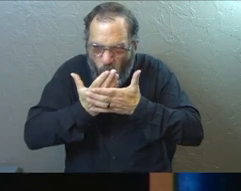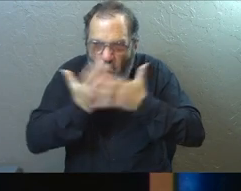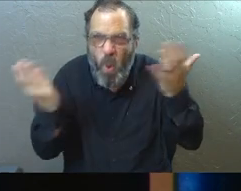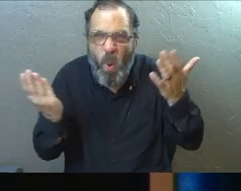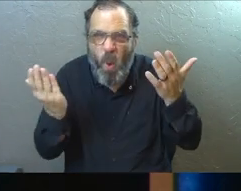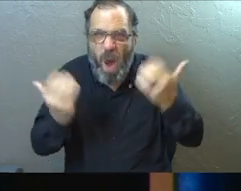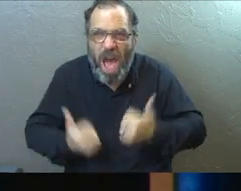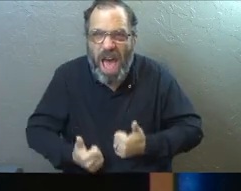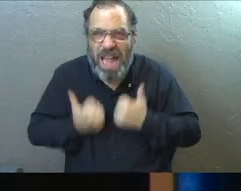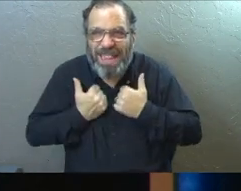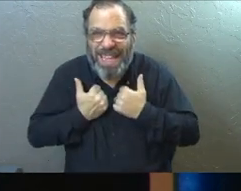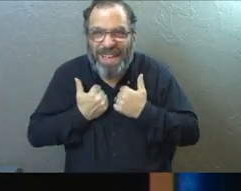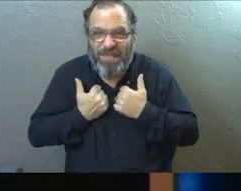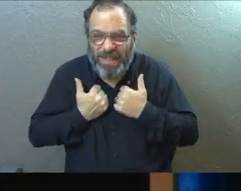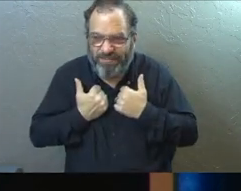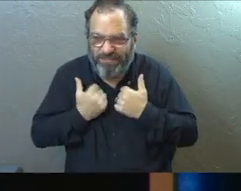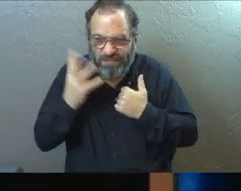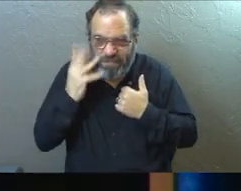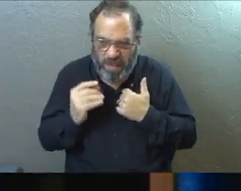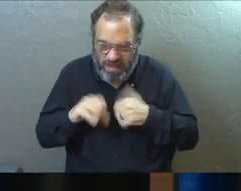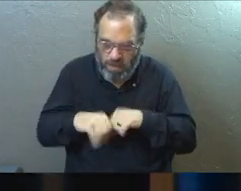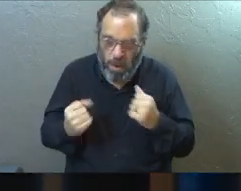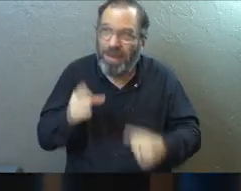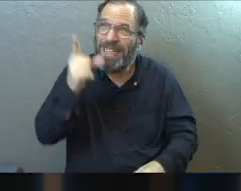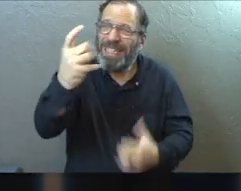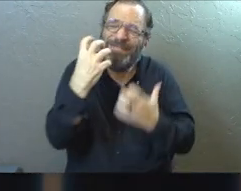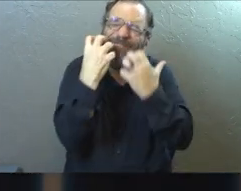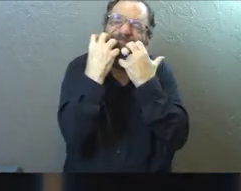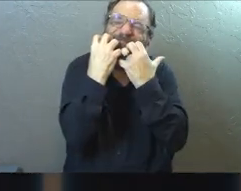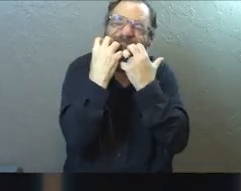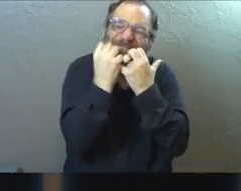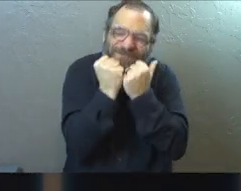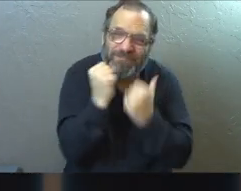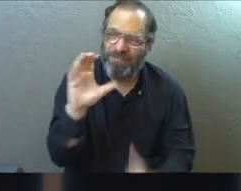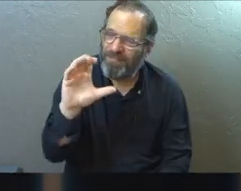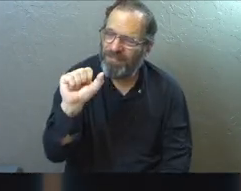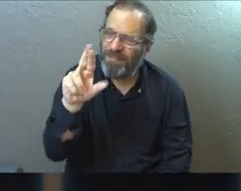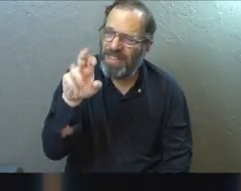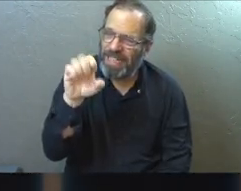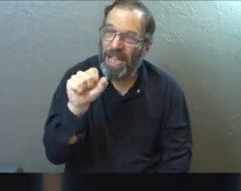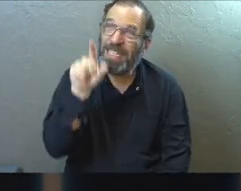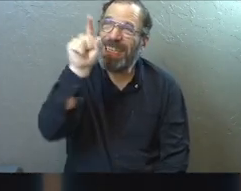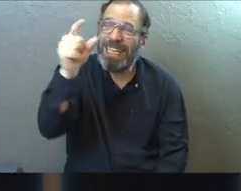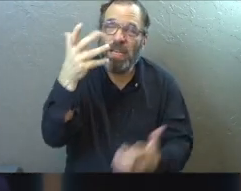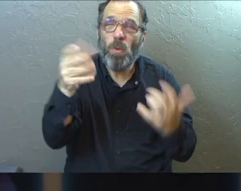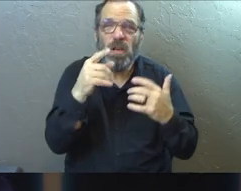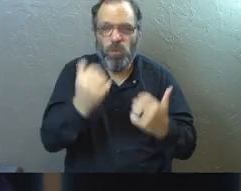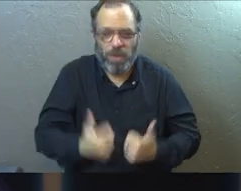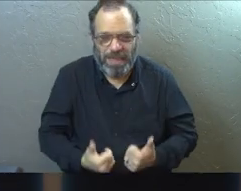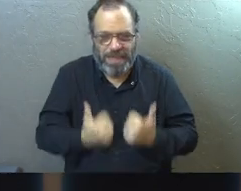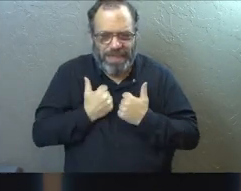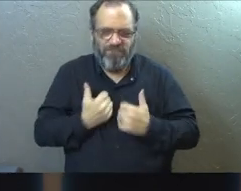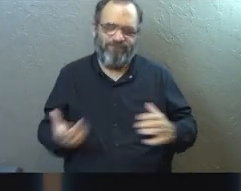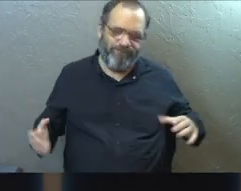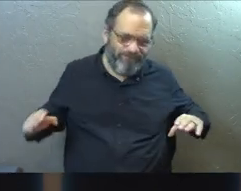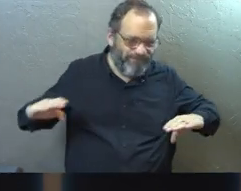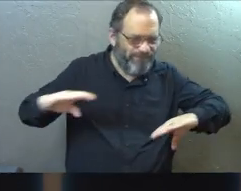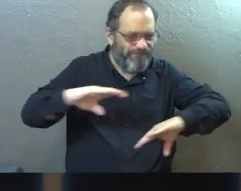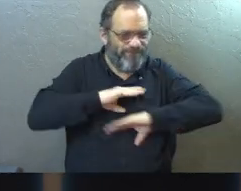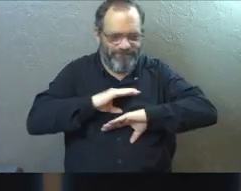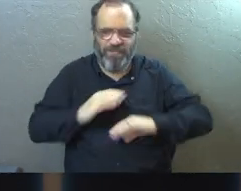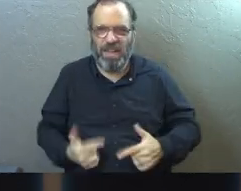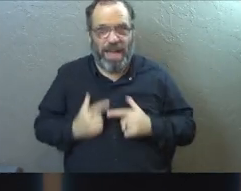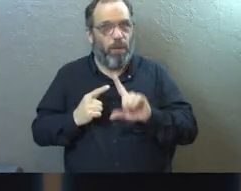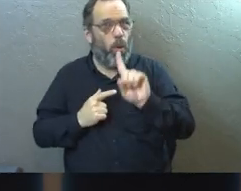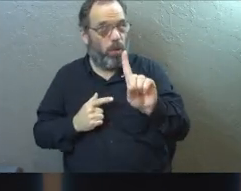you're living in that broken place. God cares about you. God does want you to live a rich and satisfying life. And we're going to talk